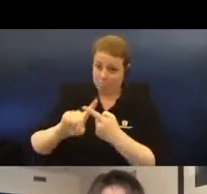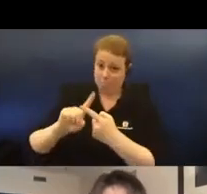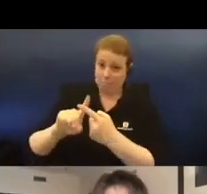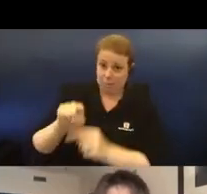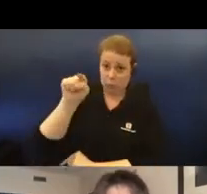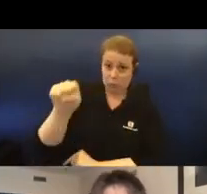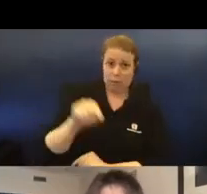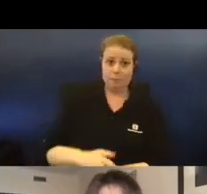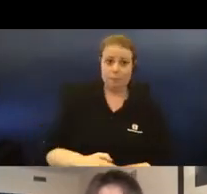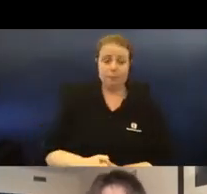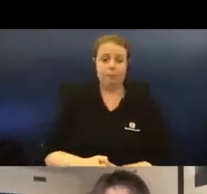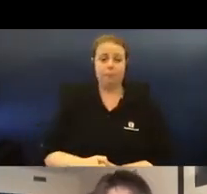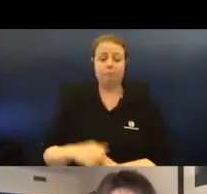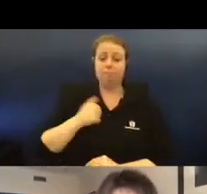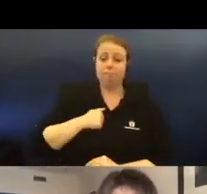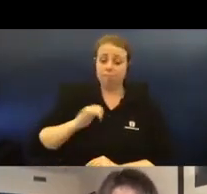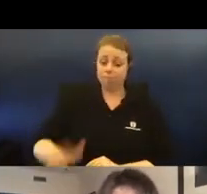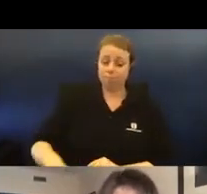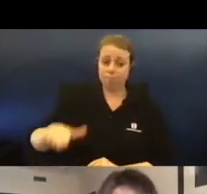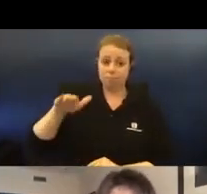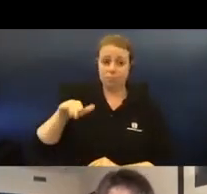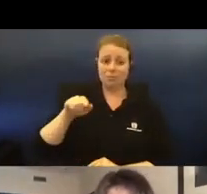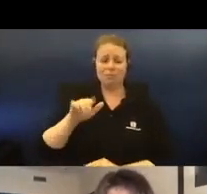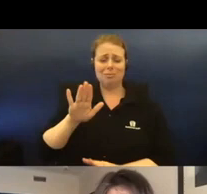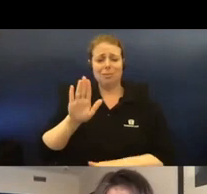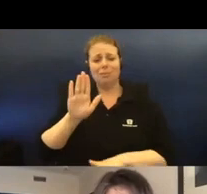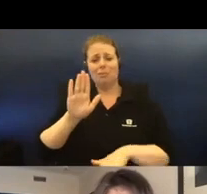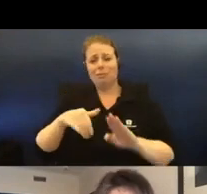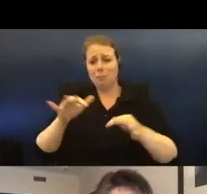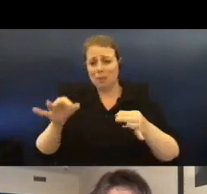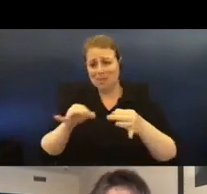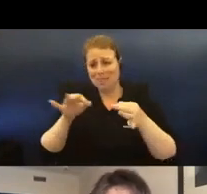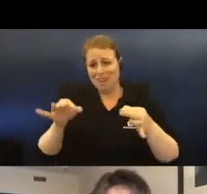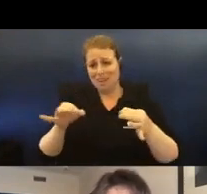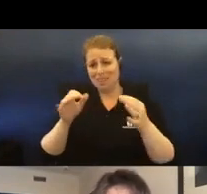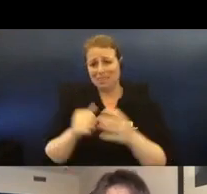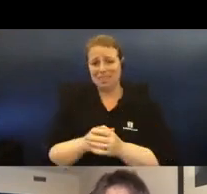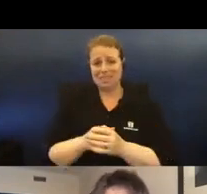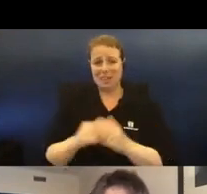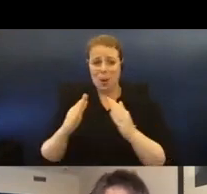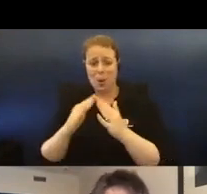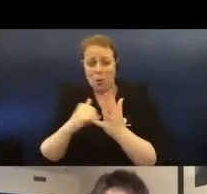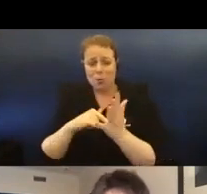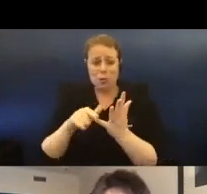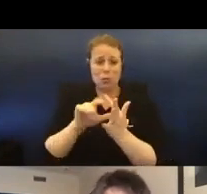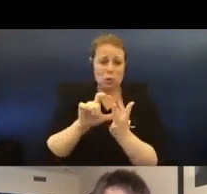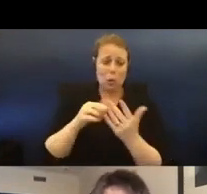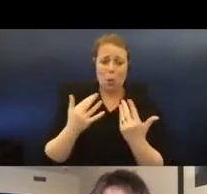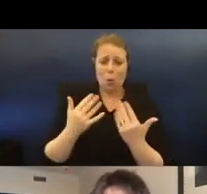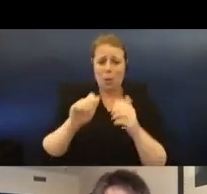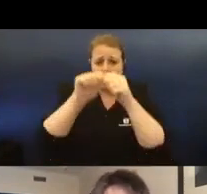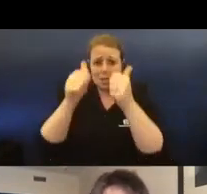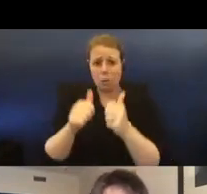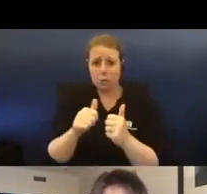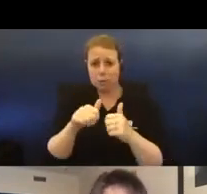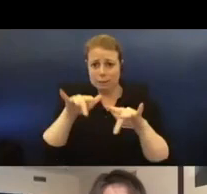I spent most of my childhood in this fabulous Tokuridze's garden, home and studio, covered with sculptures and monuments in the making, climbing the